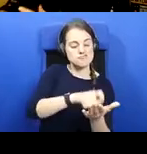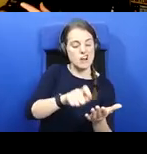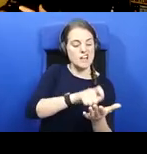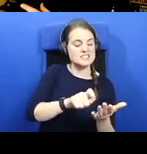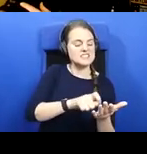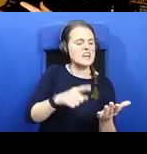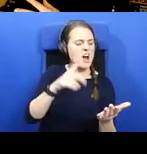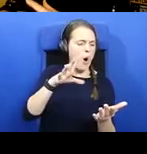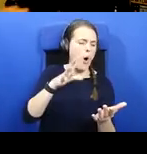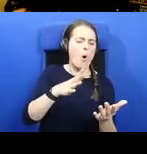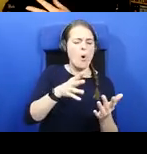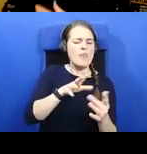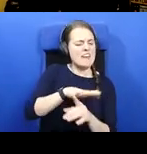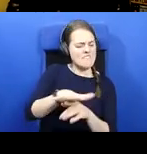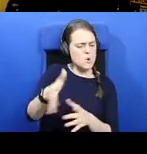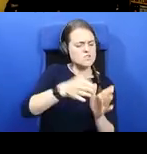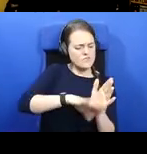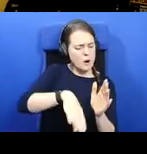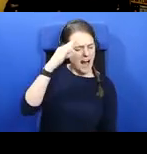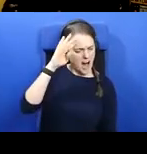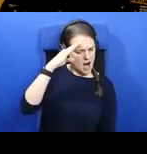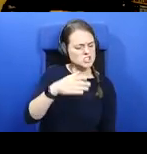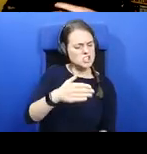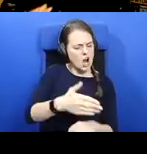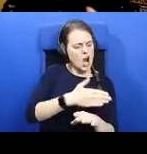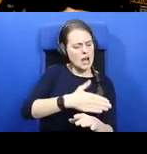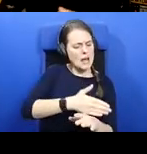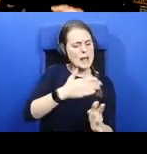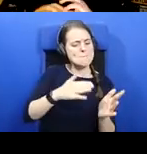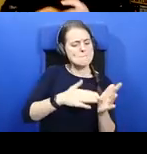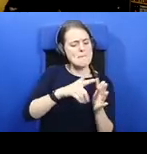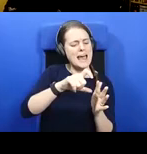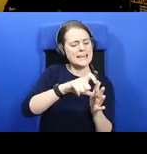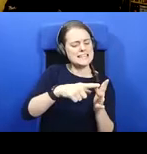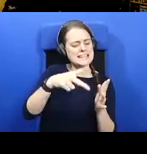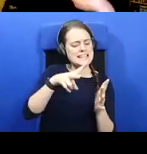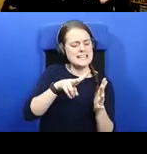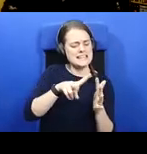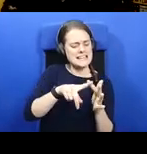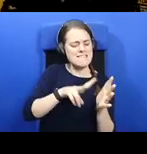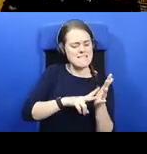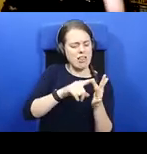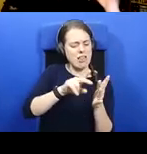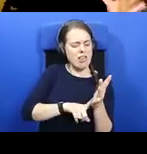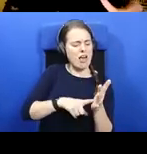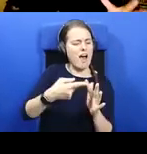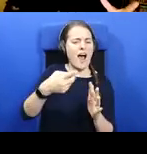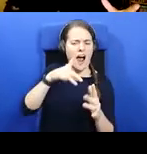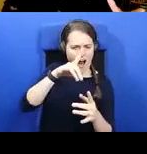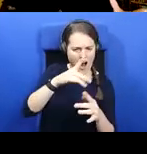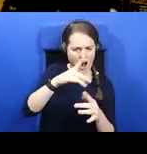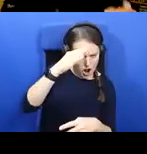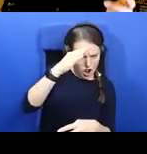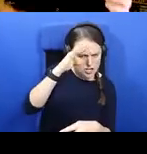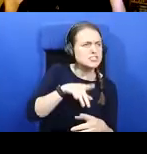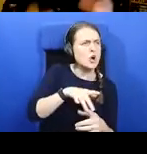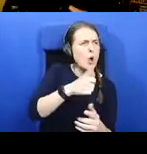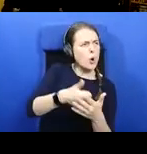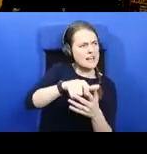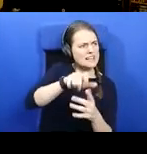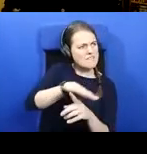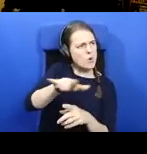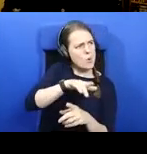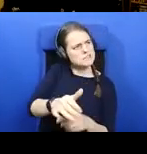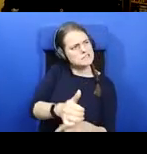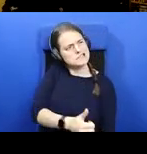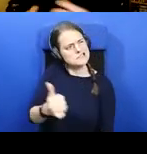forgetting about the fact that early medieval Ireland and Northern Britain are so closely connected throughout this entire period. And it's very